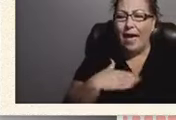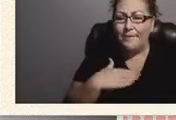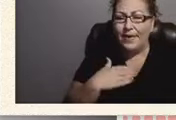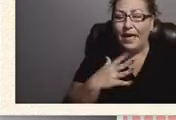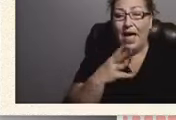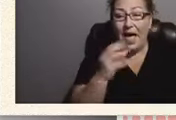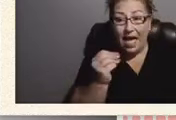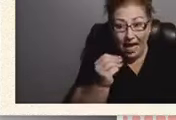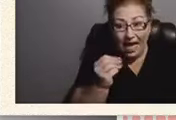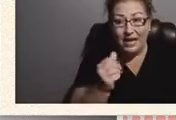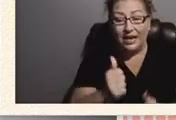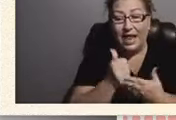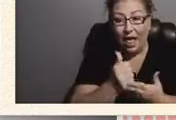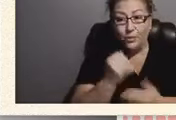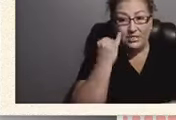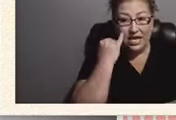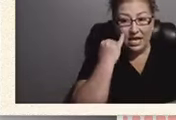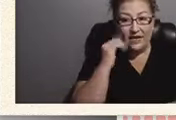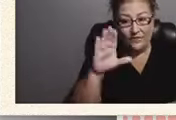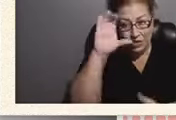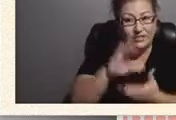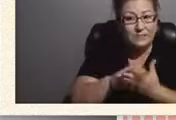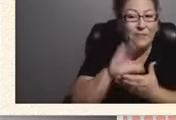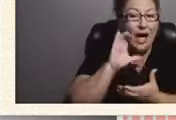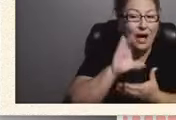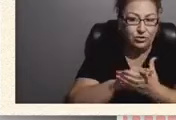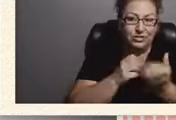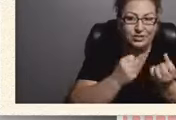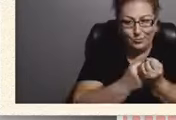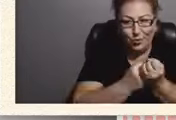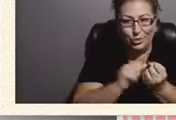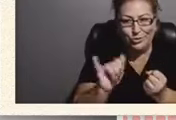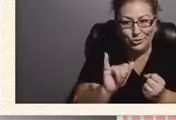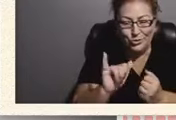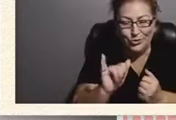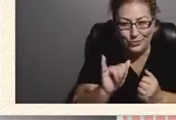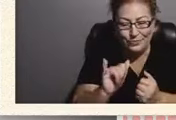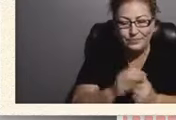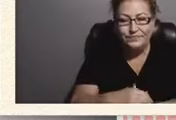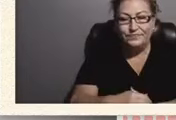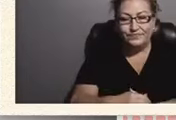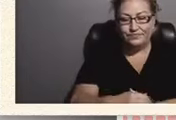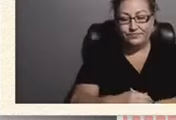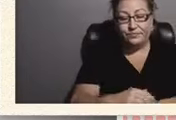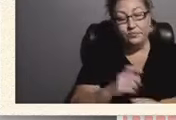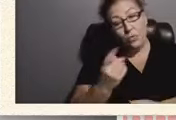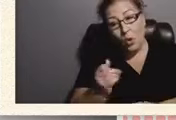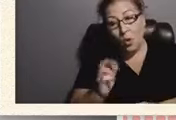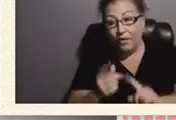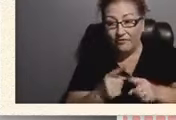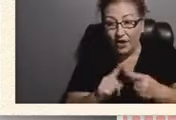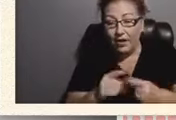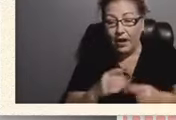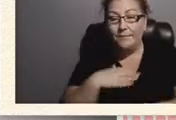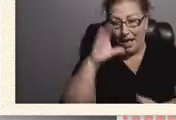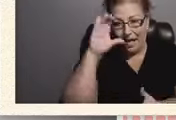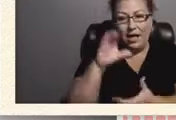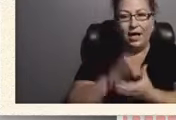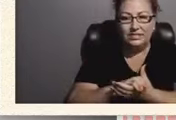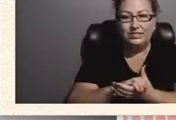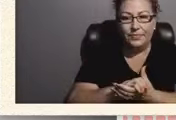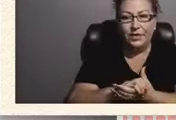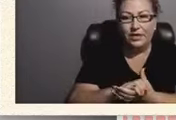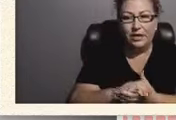helps if your spouse is on board or your partner or you have a friend. My husband kind of have opposite